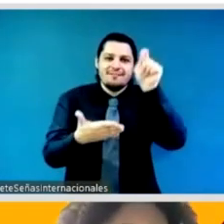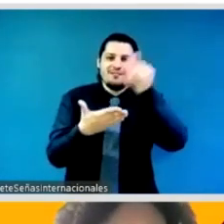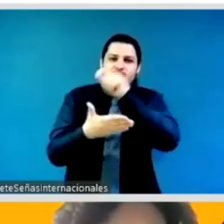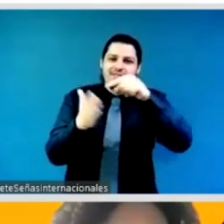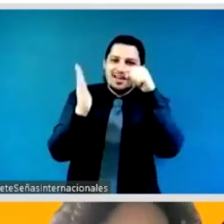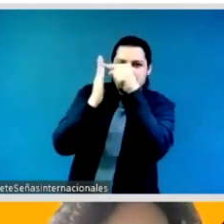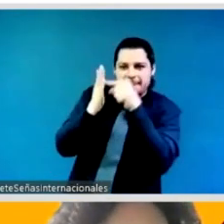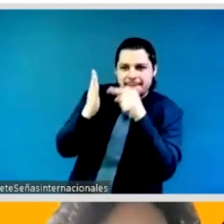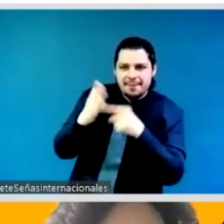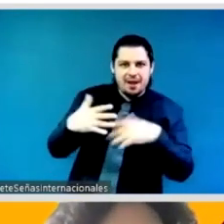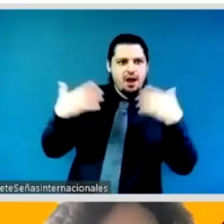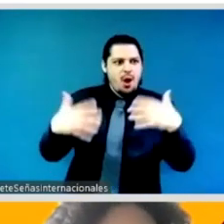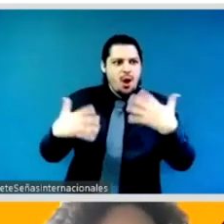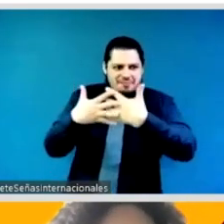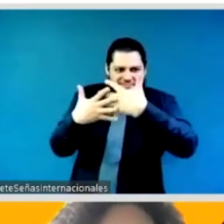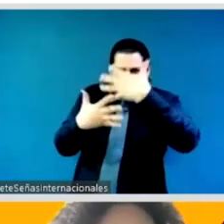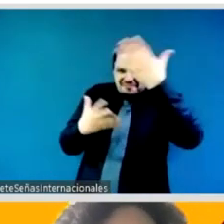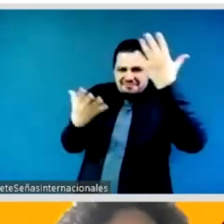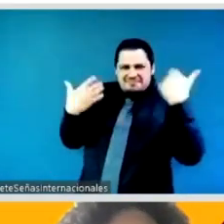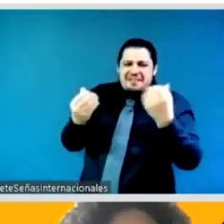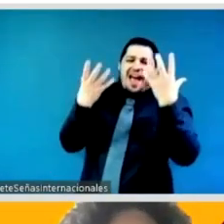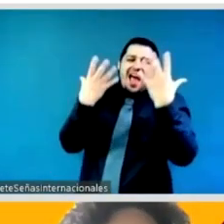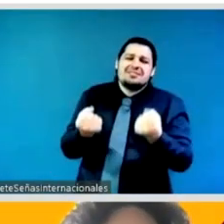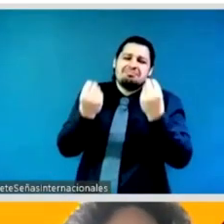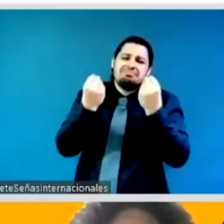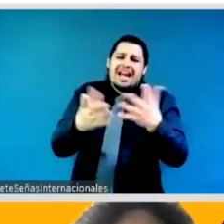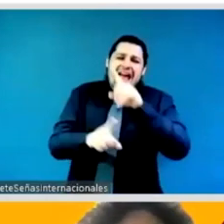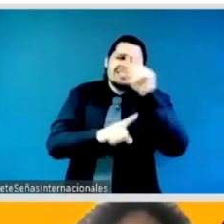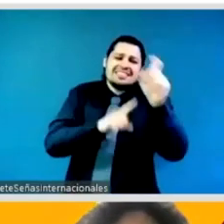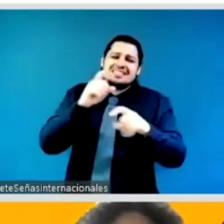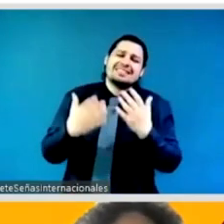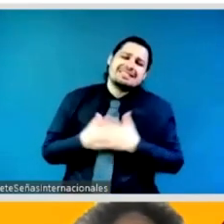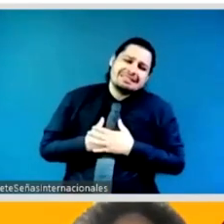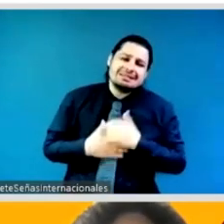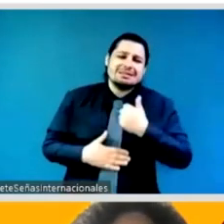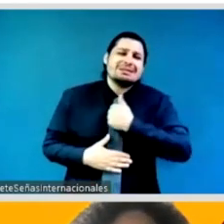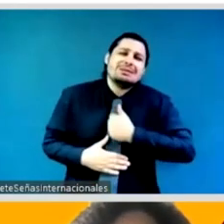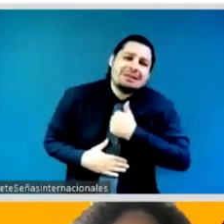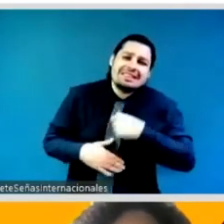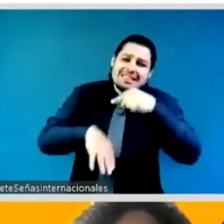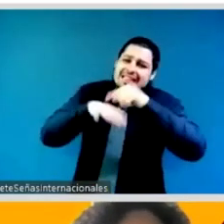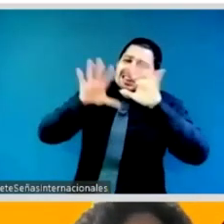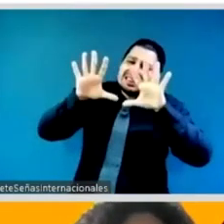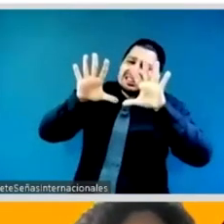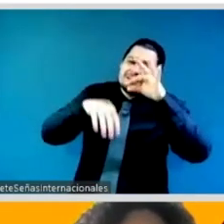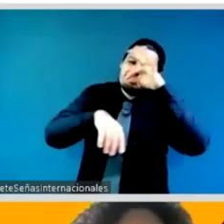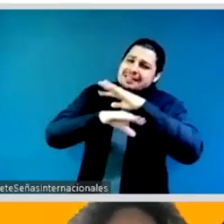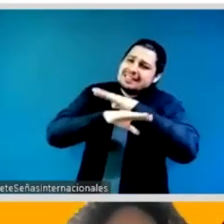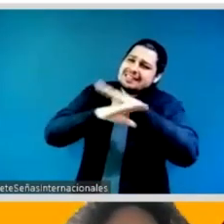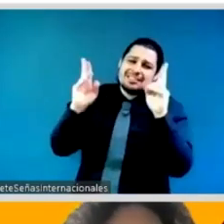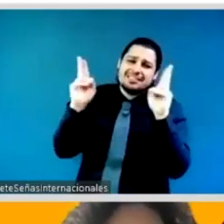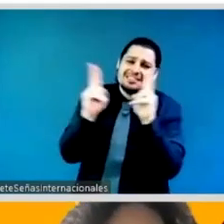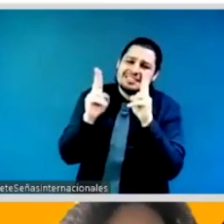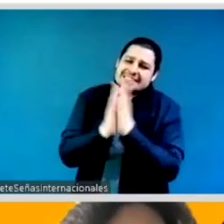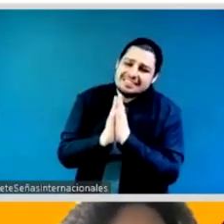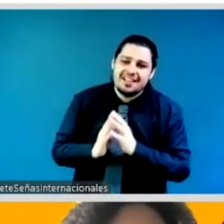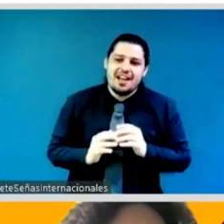that we have to wrap up so um i'm gonna mention just a few and i'm gonna ask